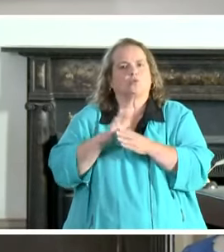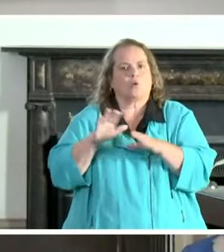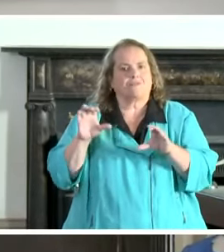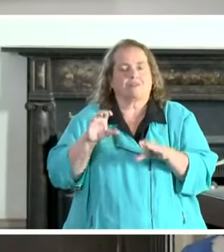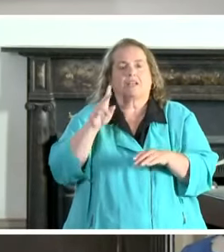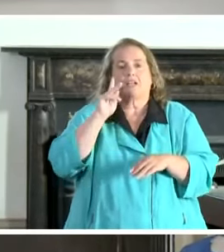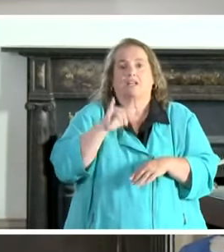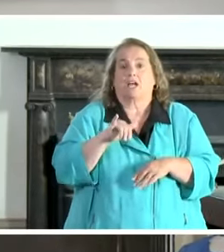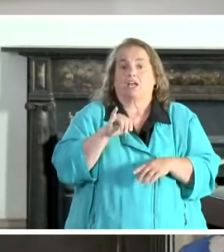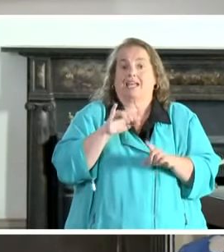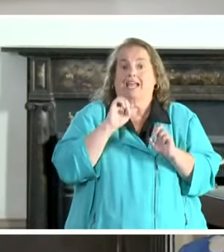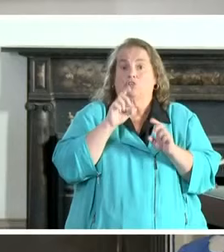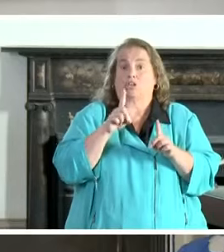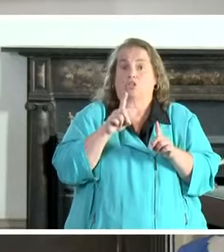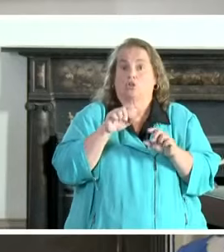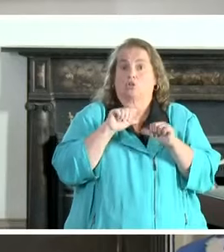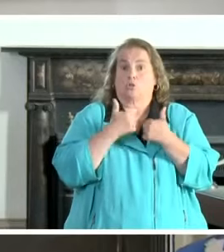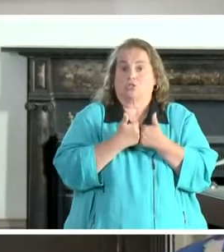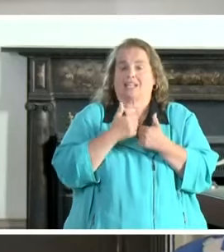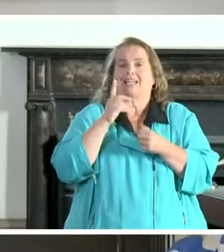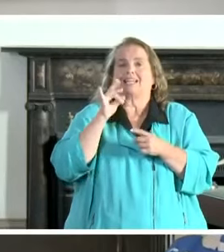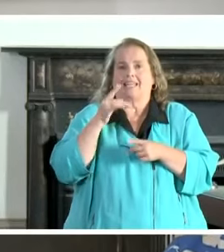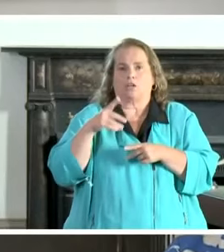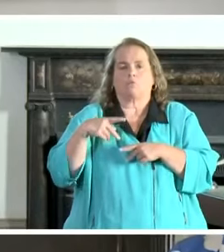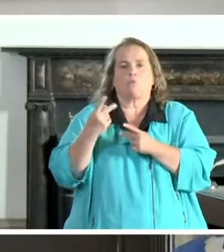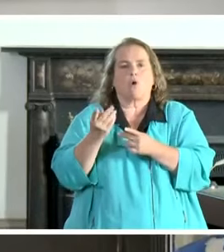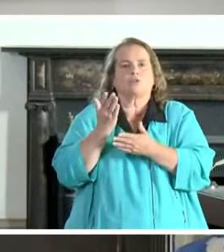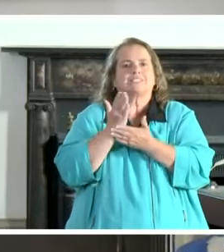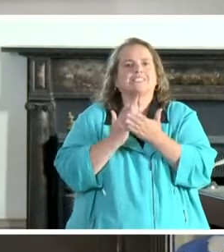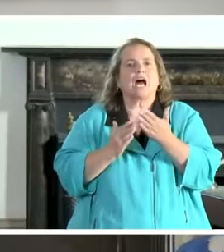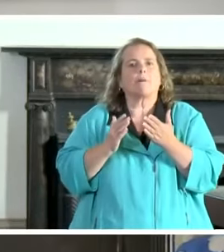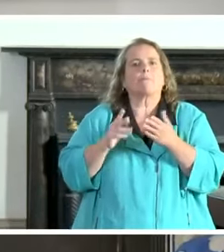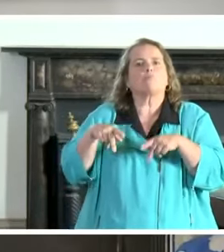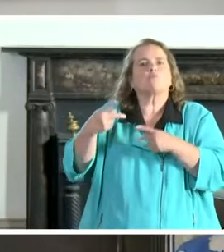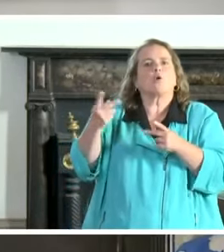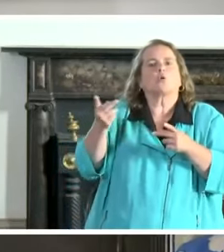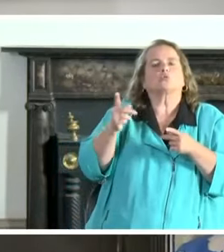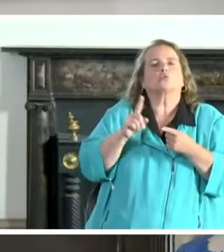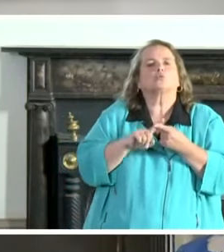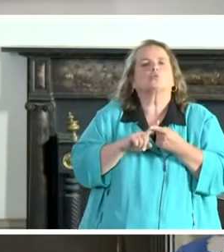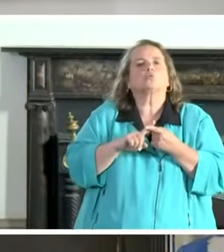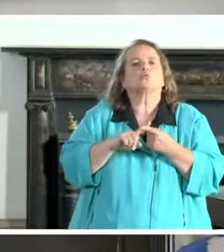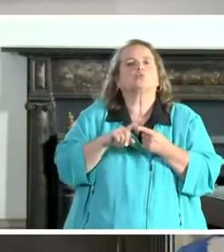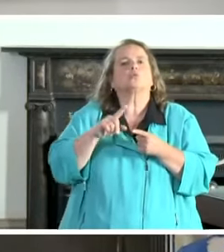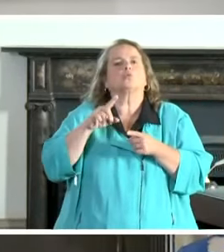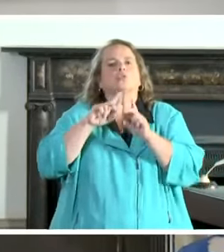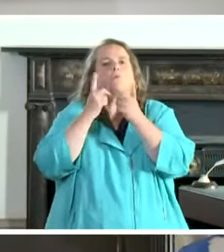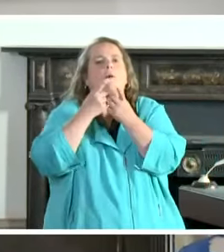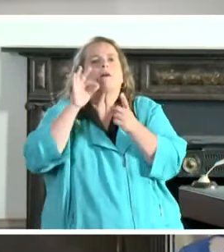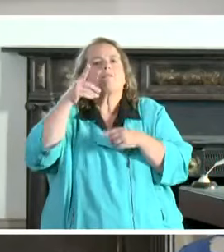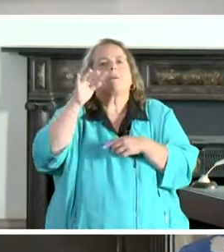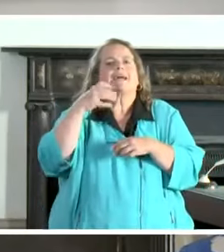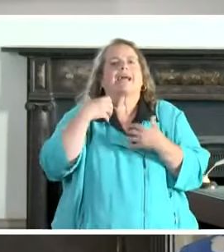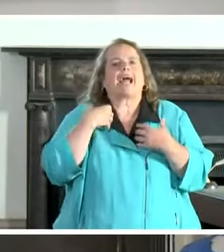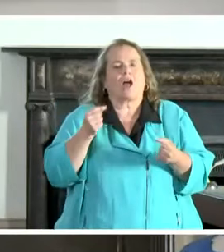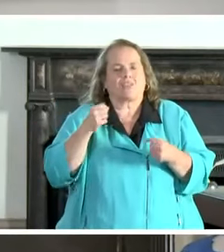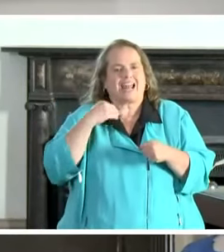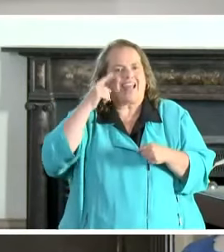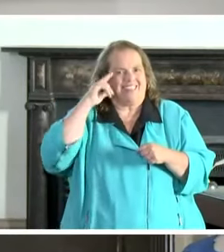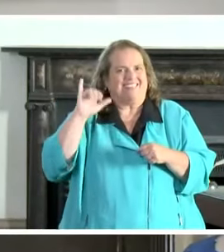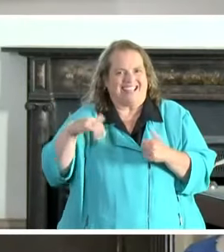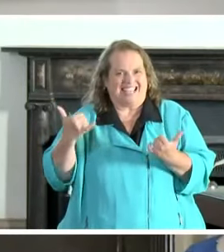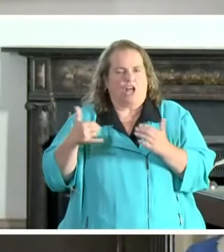Association recently provided a proposal to the Department of Public Health. And I think that's being